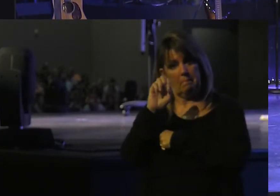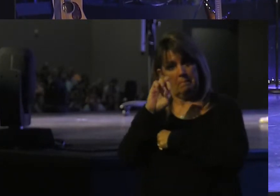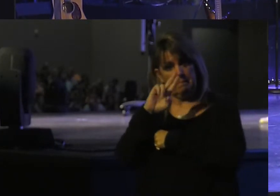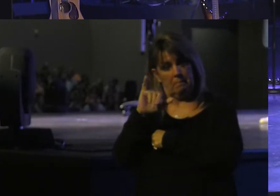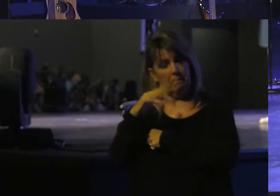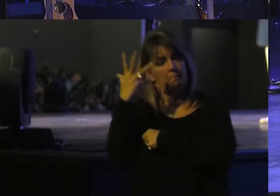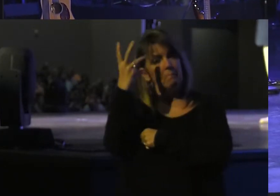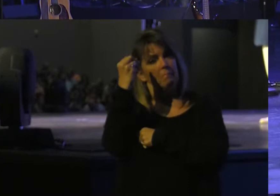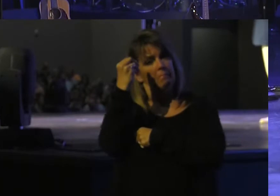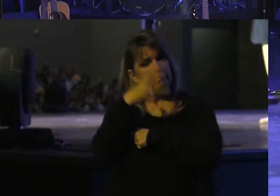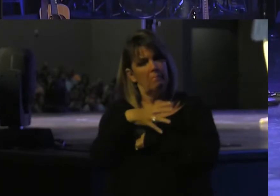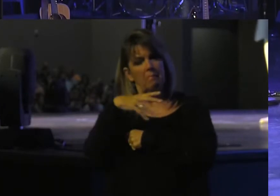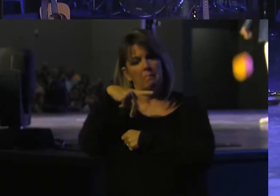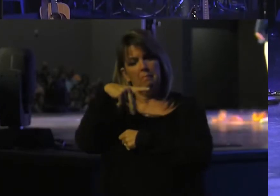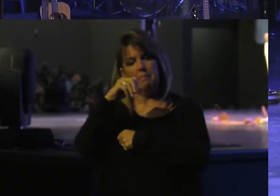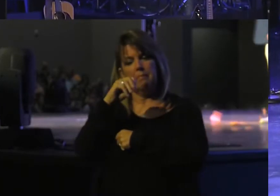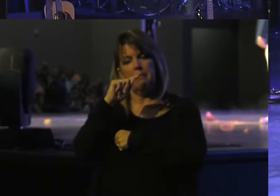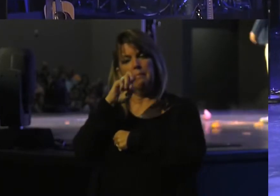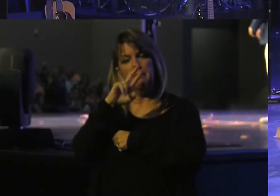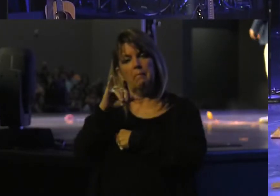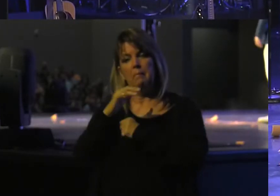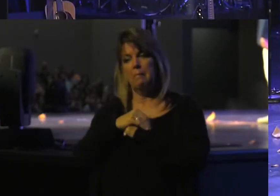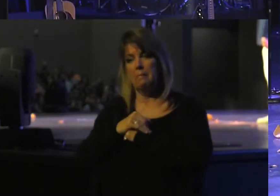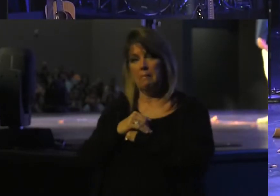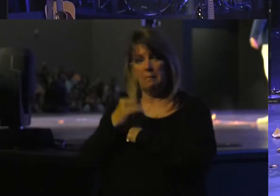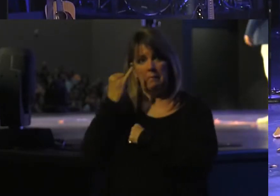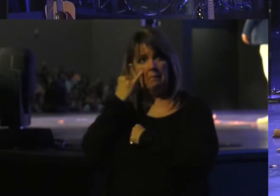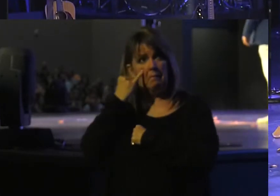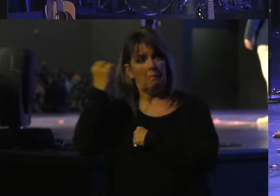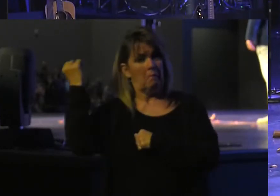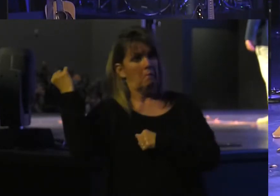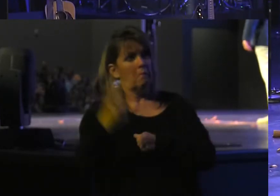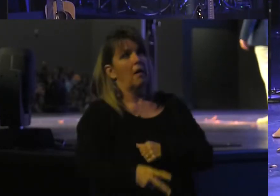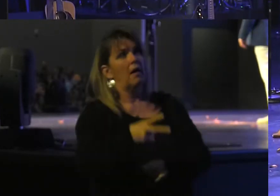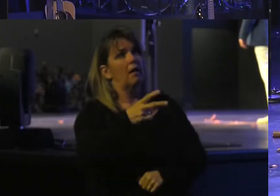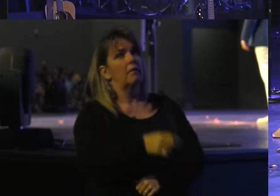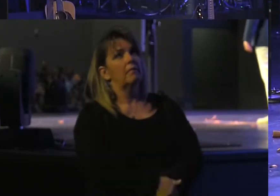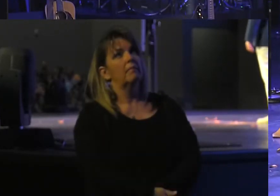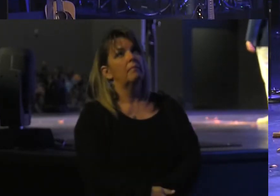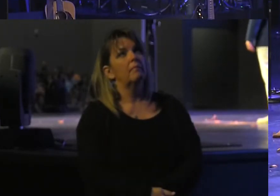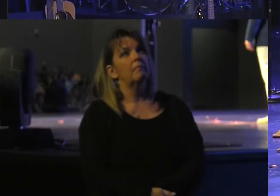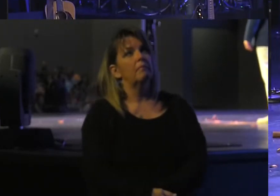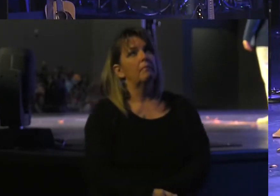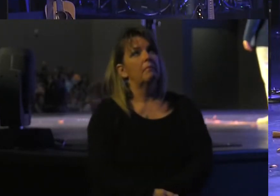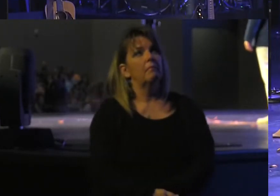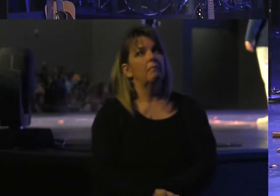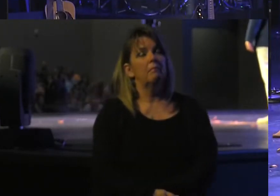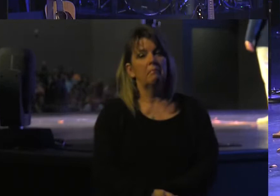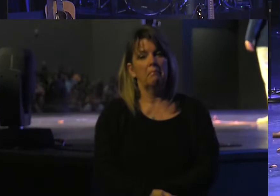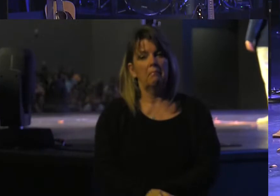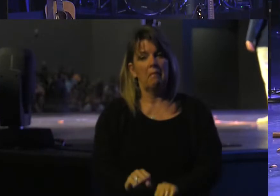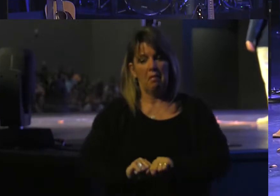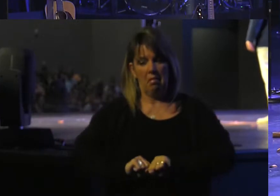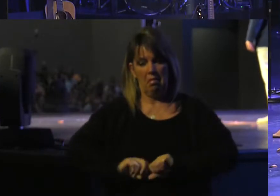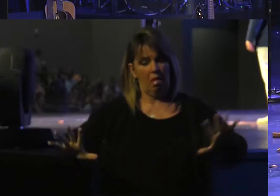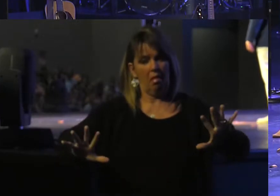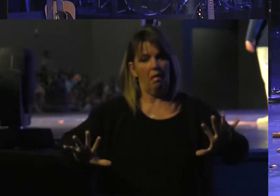Beautiful piece of pottery. But what if I shattered it?